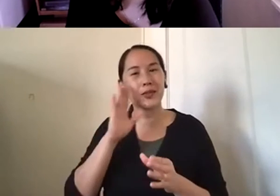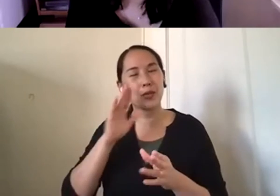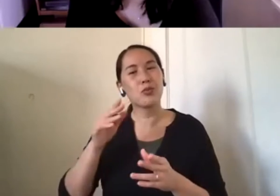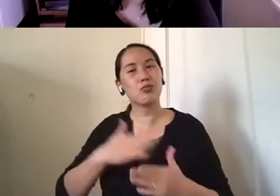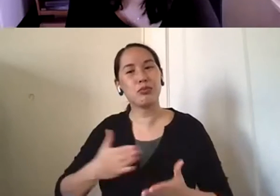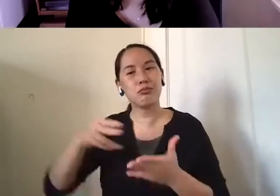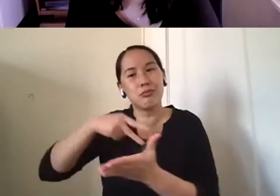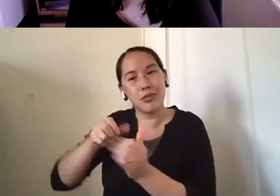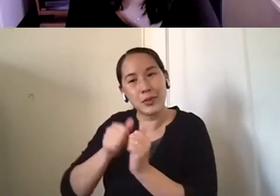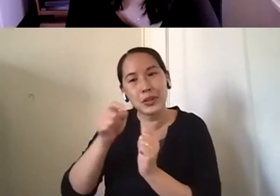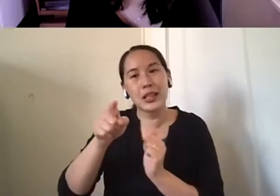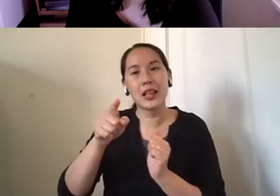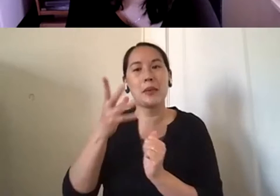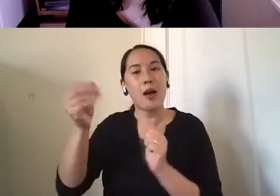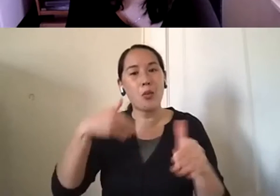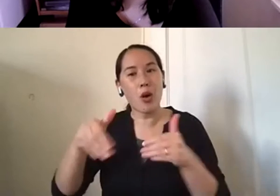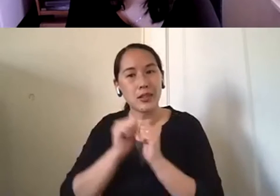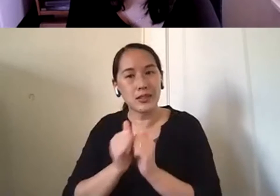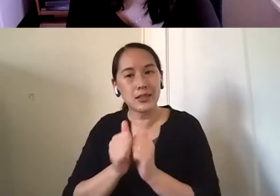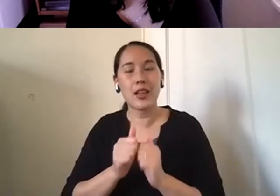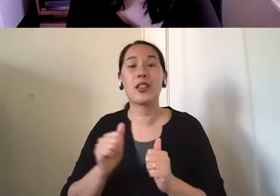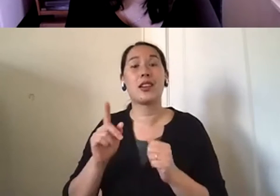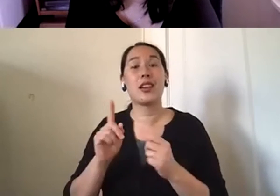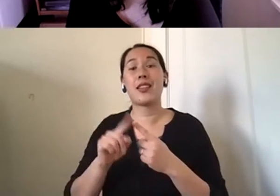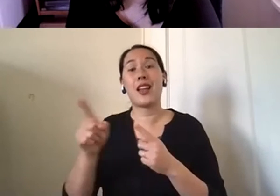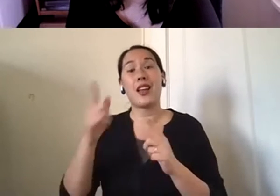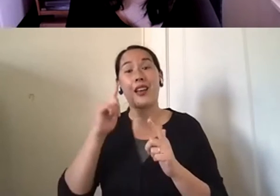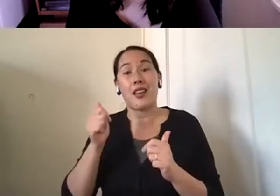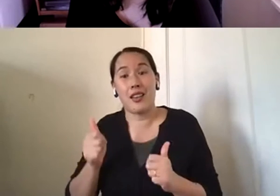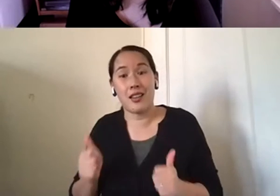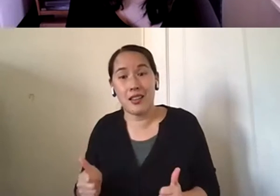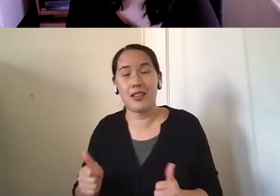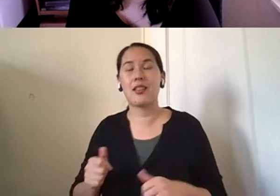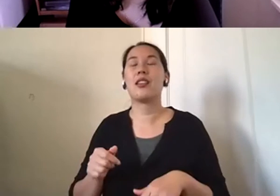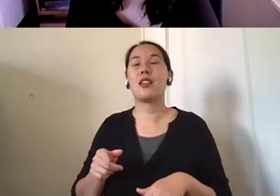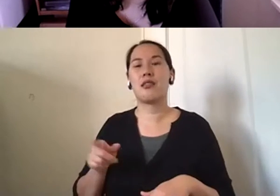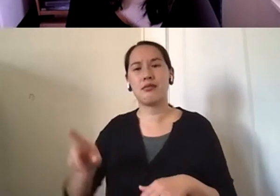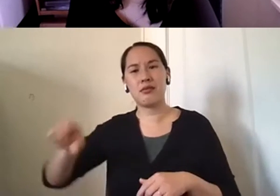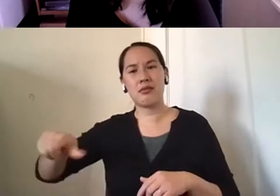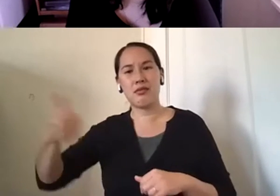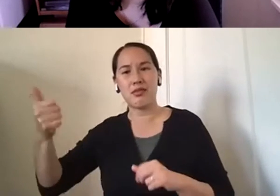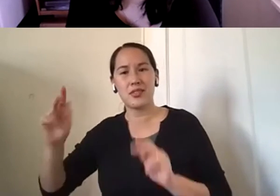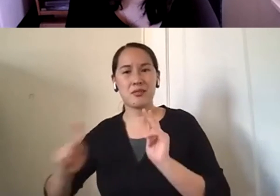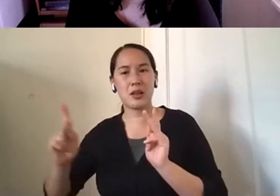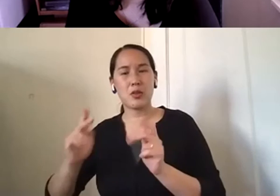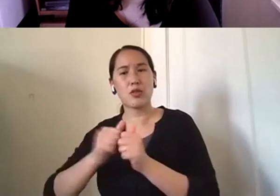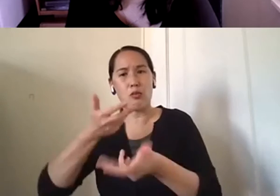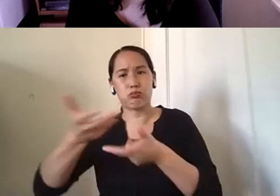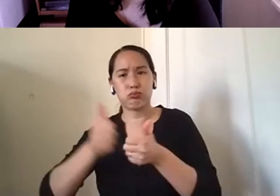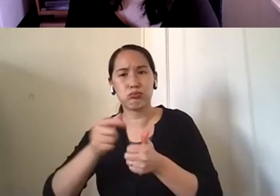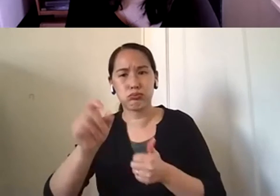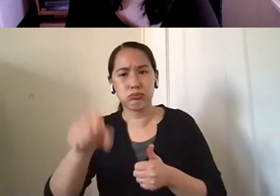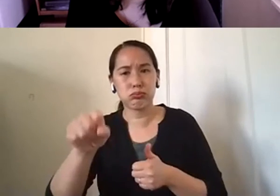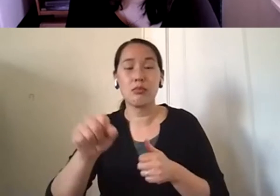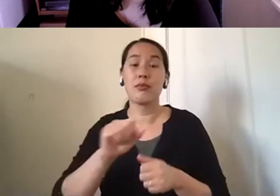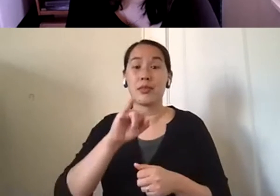um, and then gradually as he progressed, the other ones were still able to engage with him. And Jill,